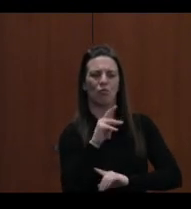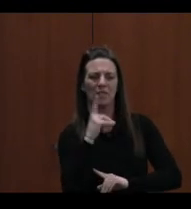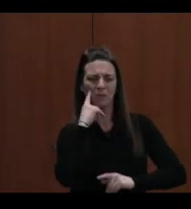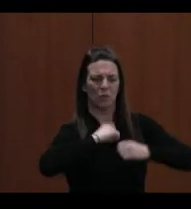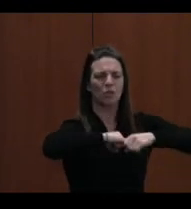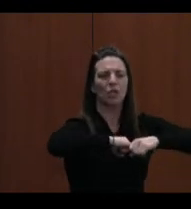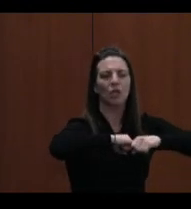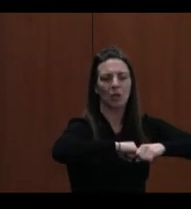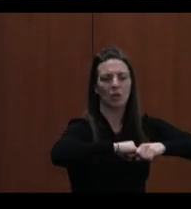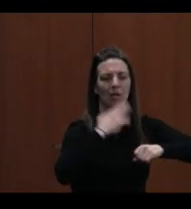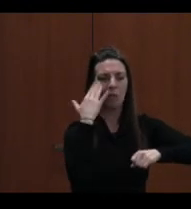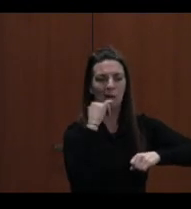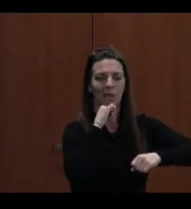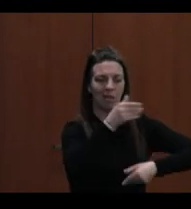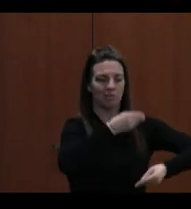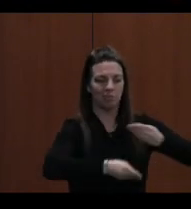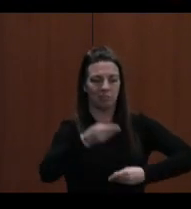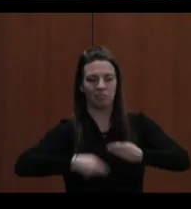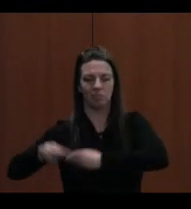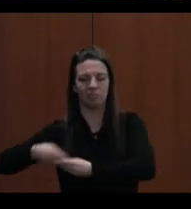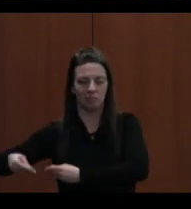example of the lifecycle of various things.